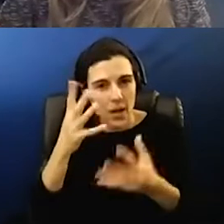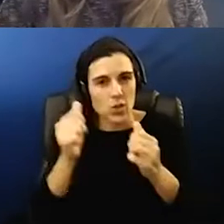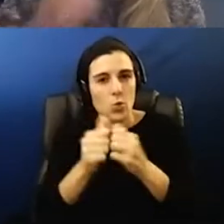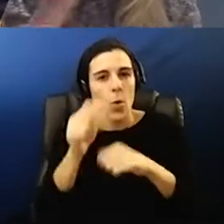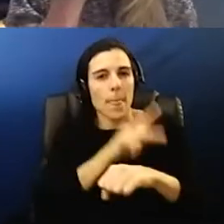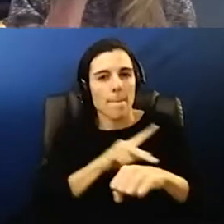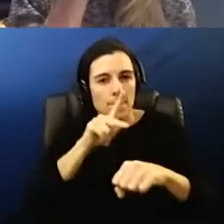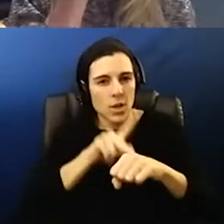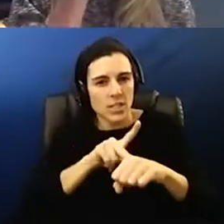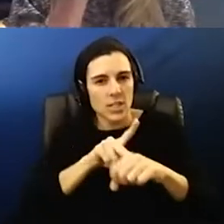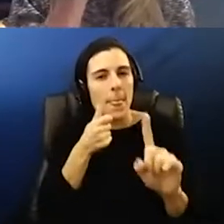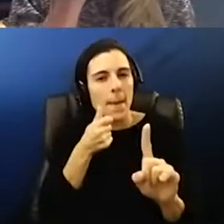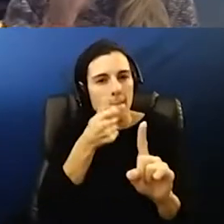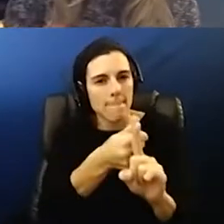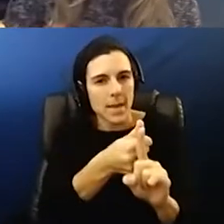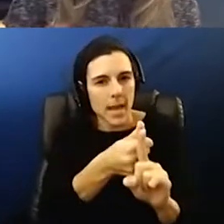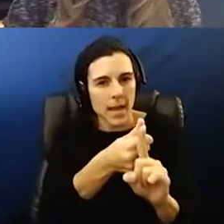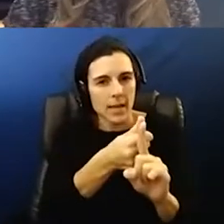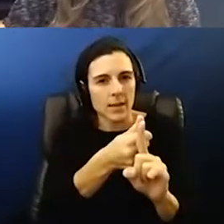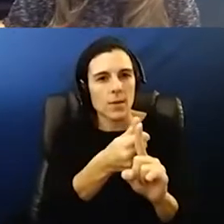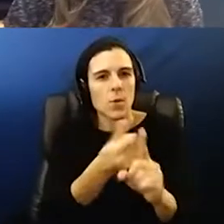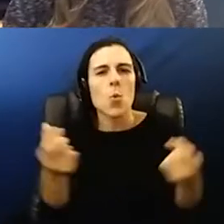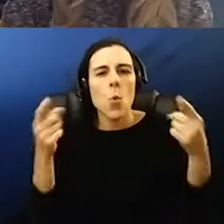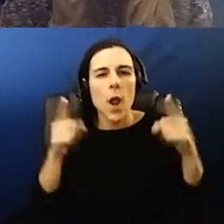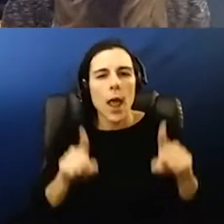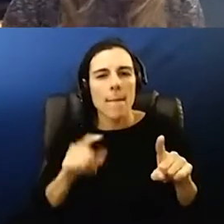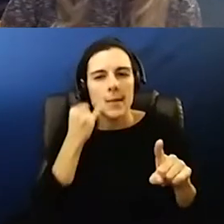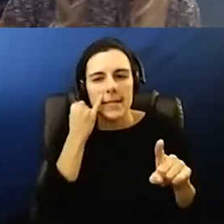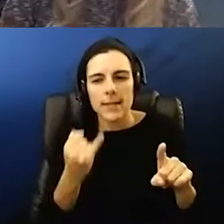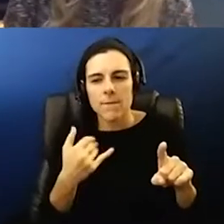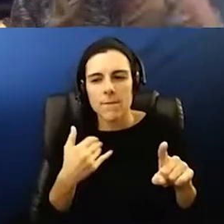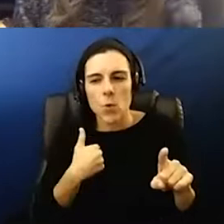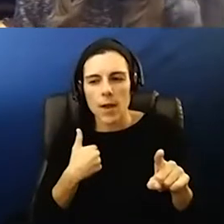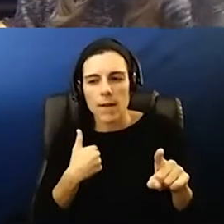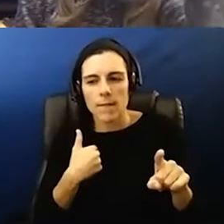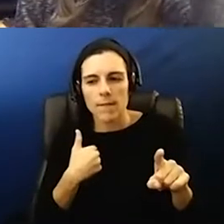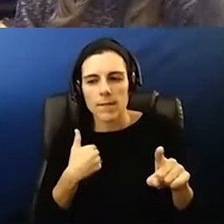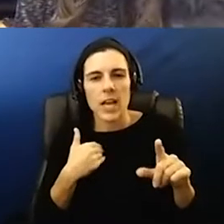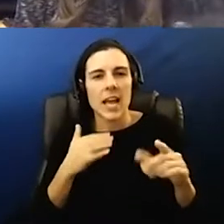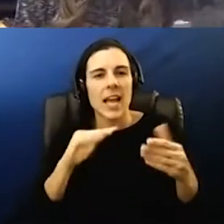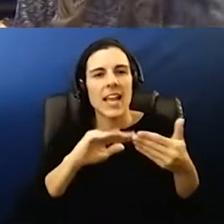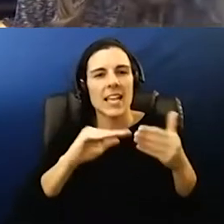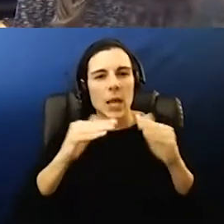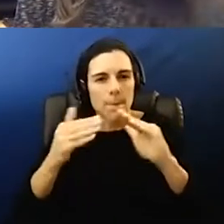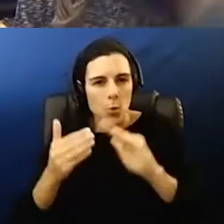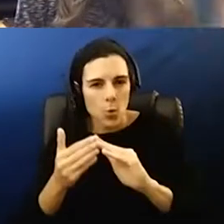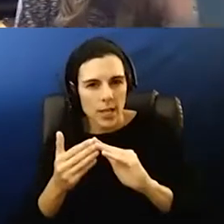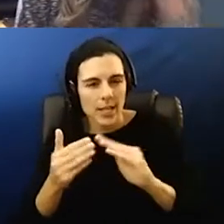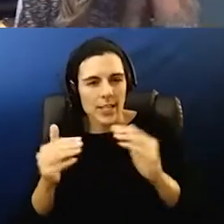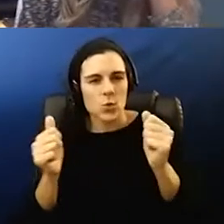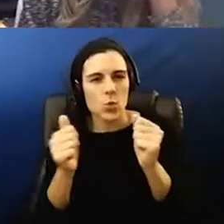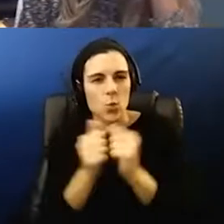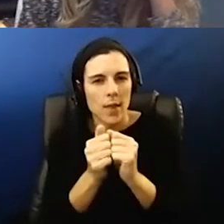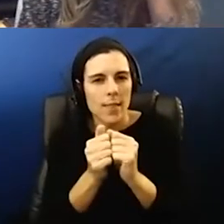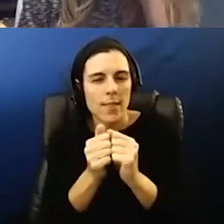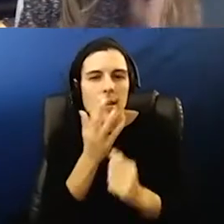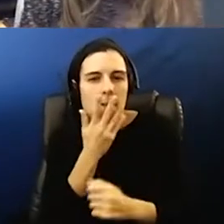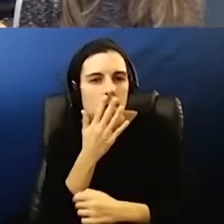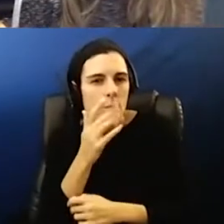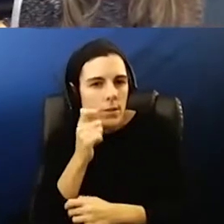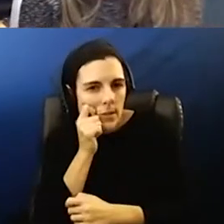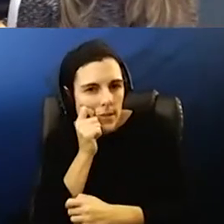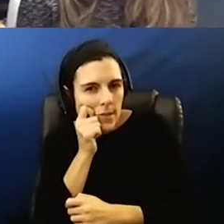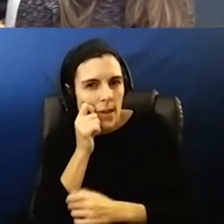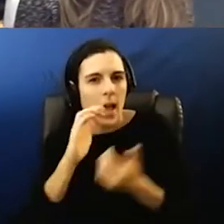the impacts of um what happens when you have uh communities of color and how it impacts the